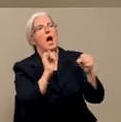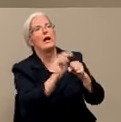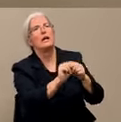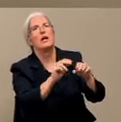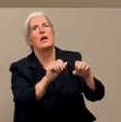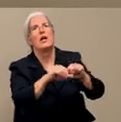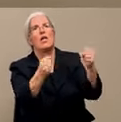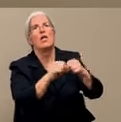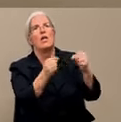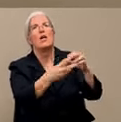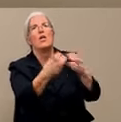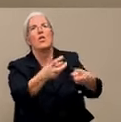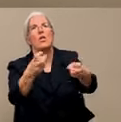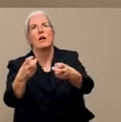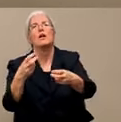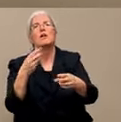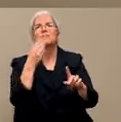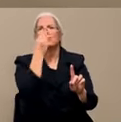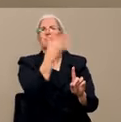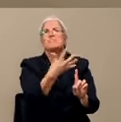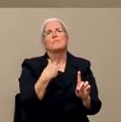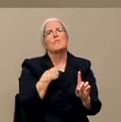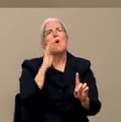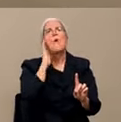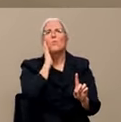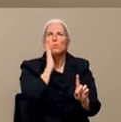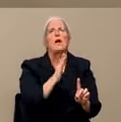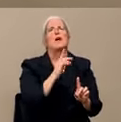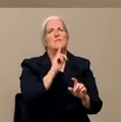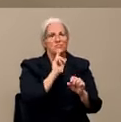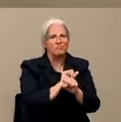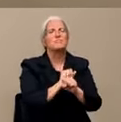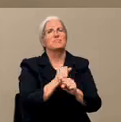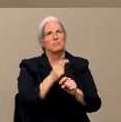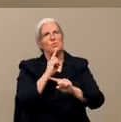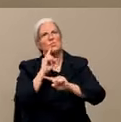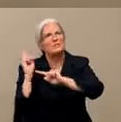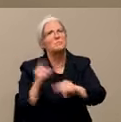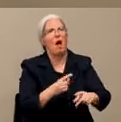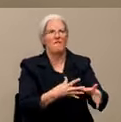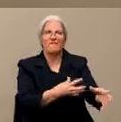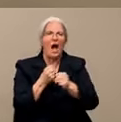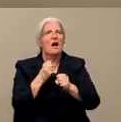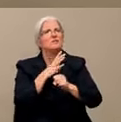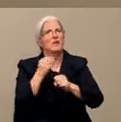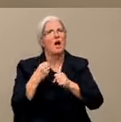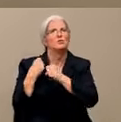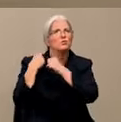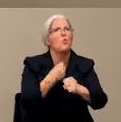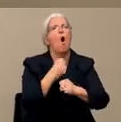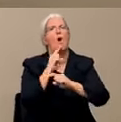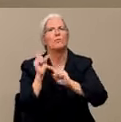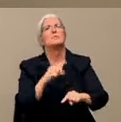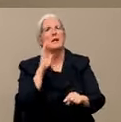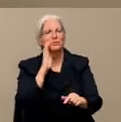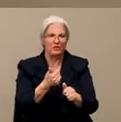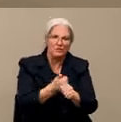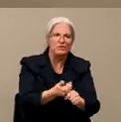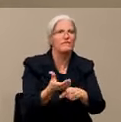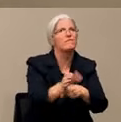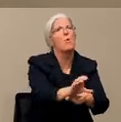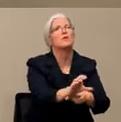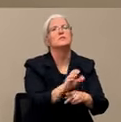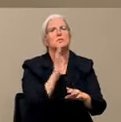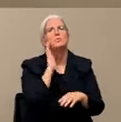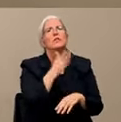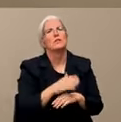it is, I can assure you that there will be very, very strong and swift enforcement of that. And we are very,